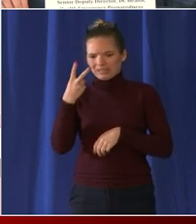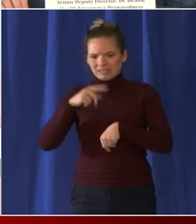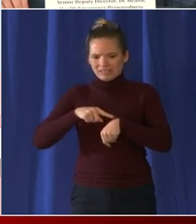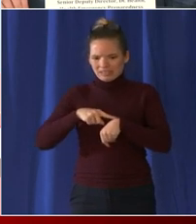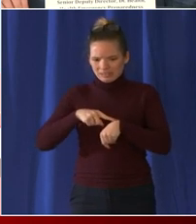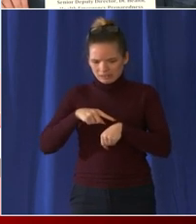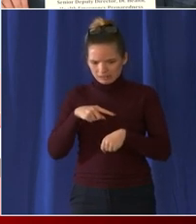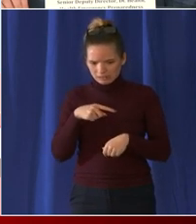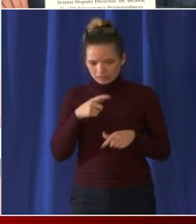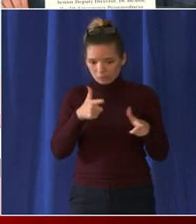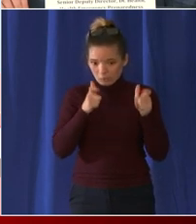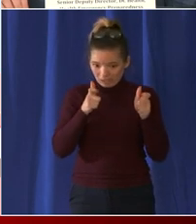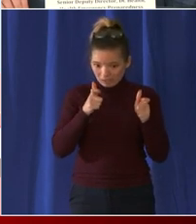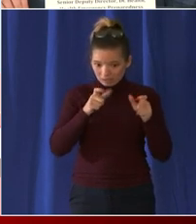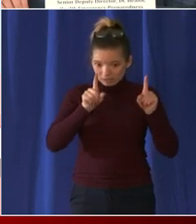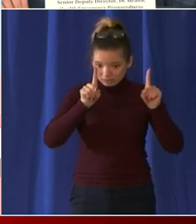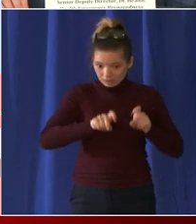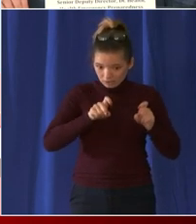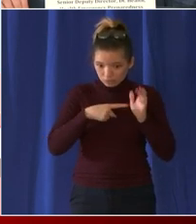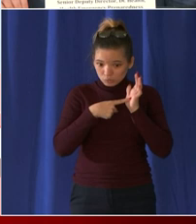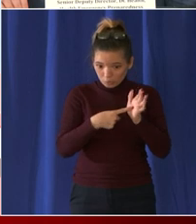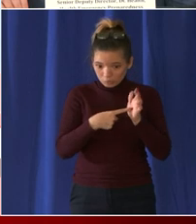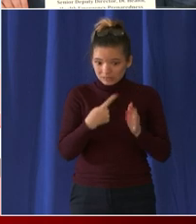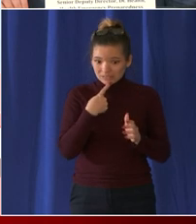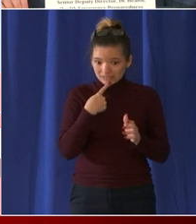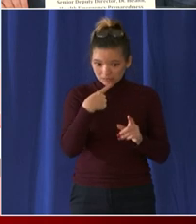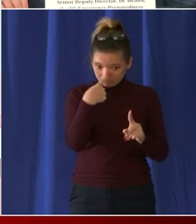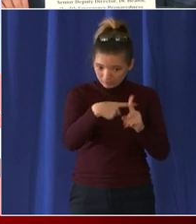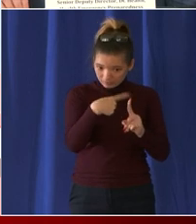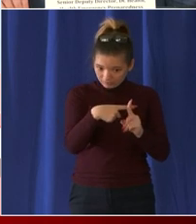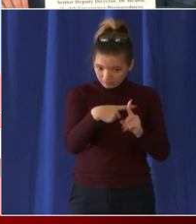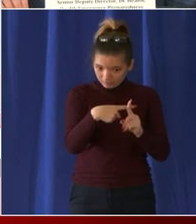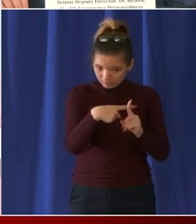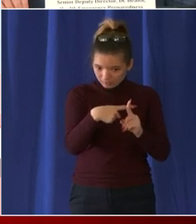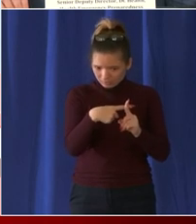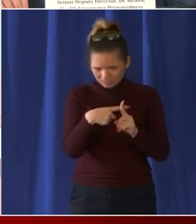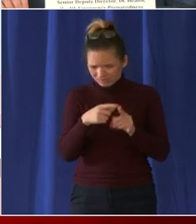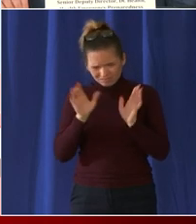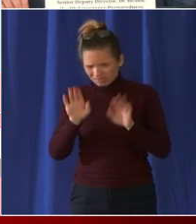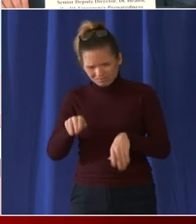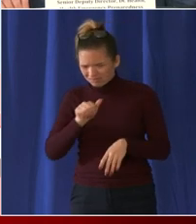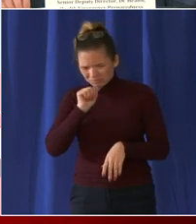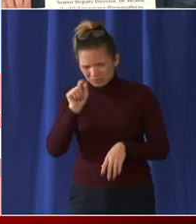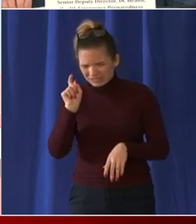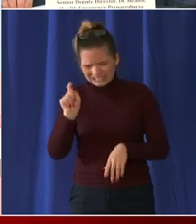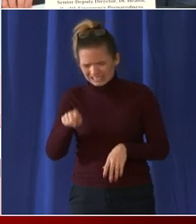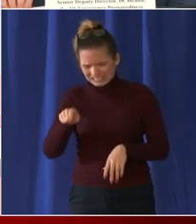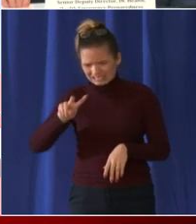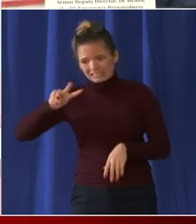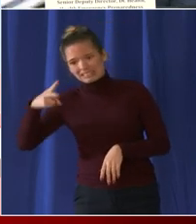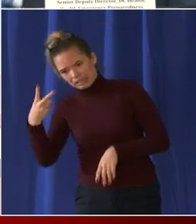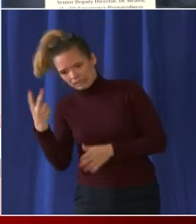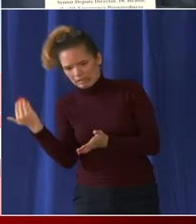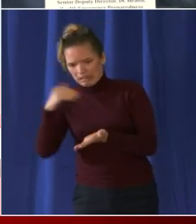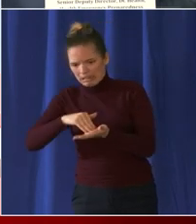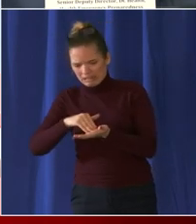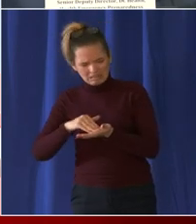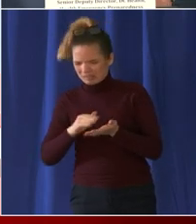lines on that test there's no need to get a PCR test because you should treat that as a positive result